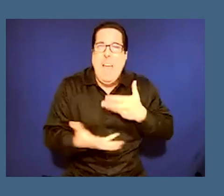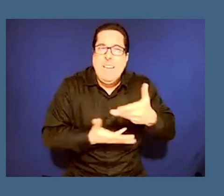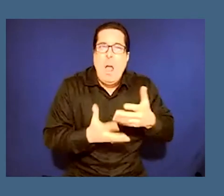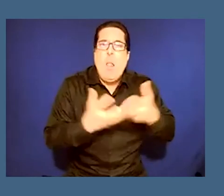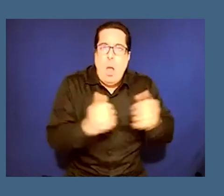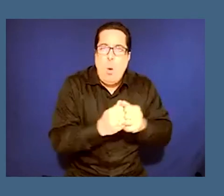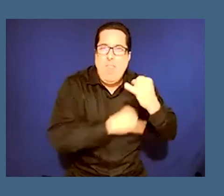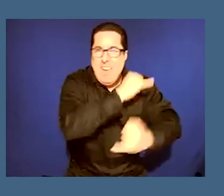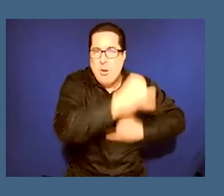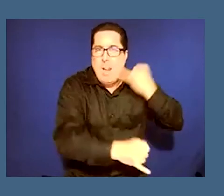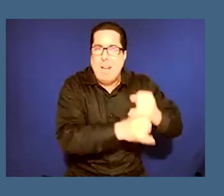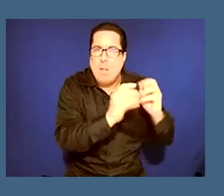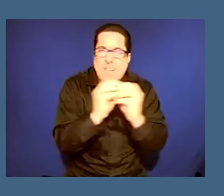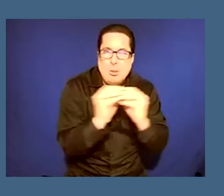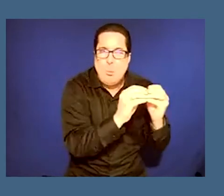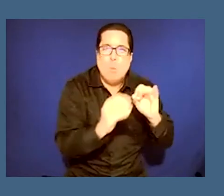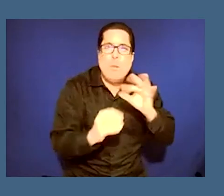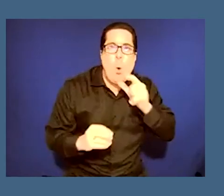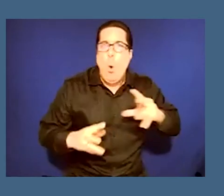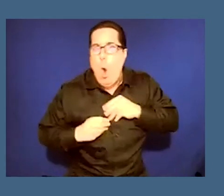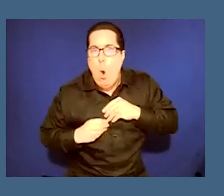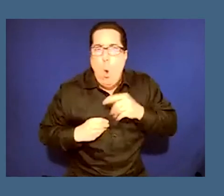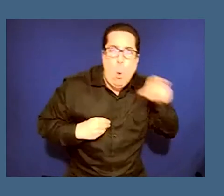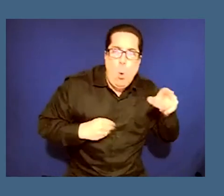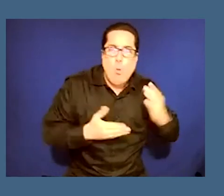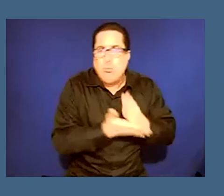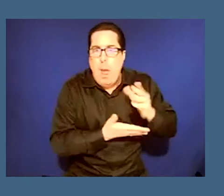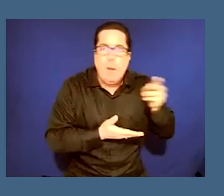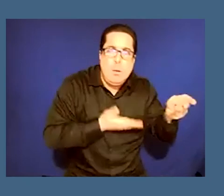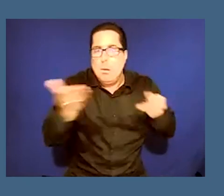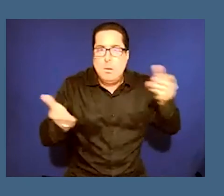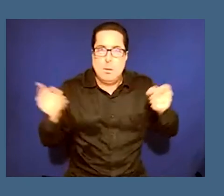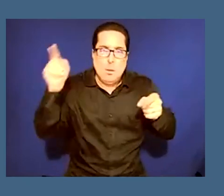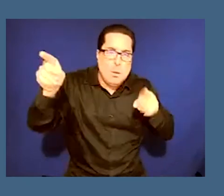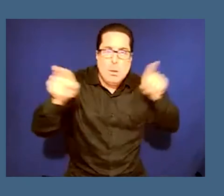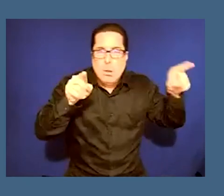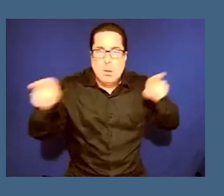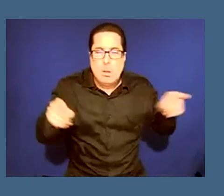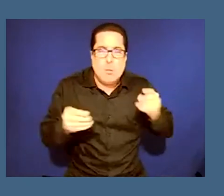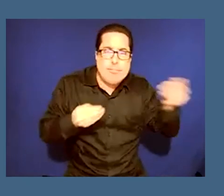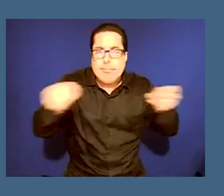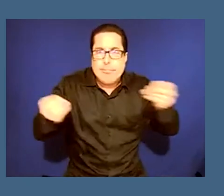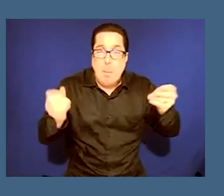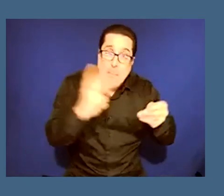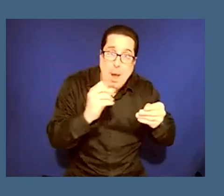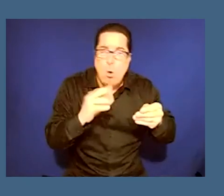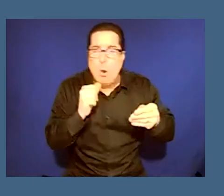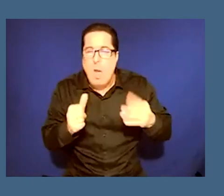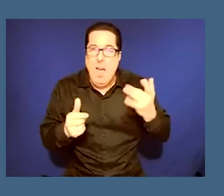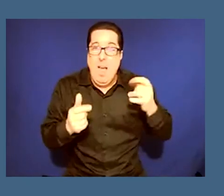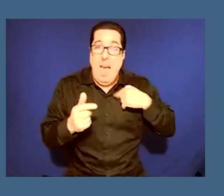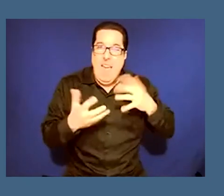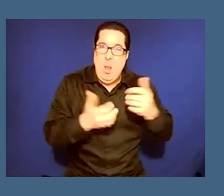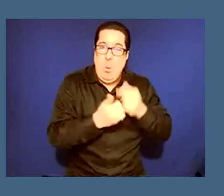disputes of ownership and i think when you look at something in that abstract way i think people lose that